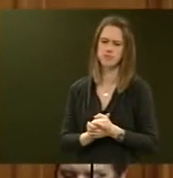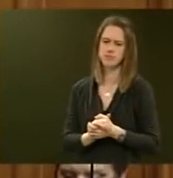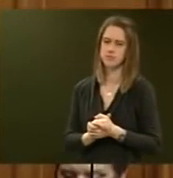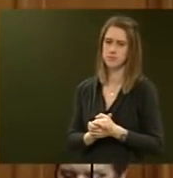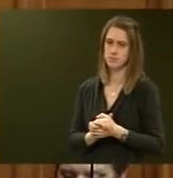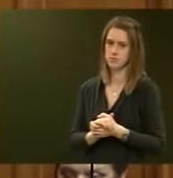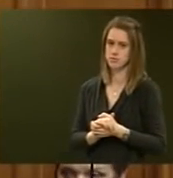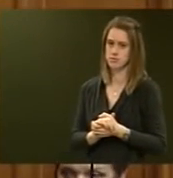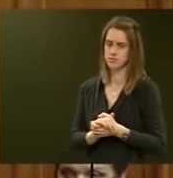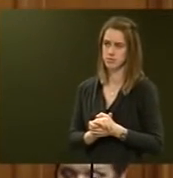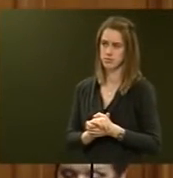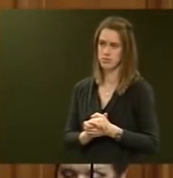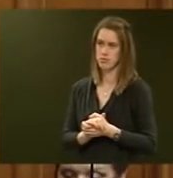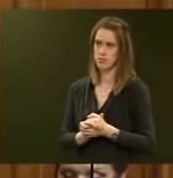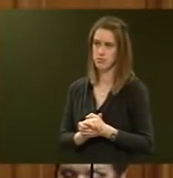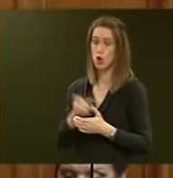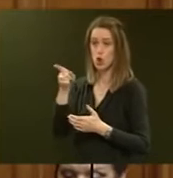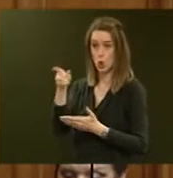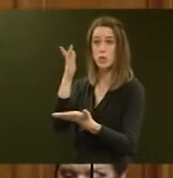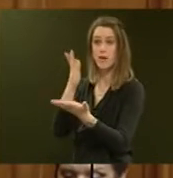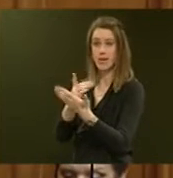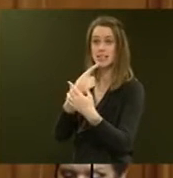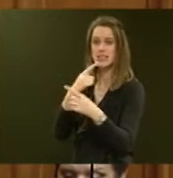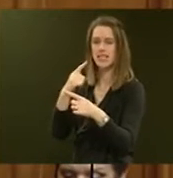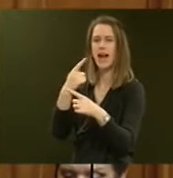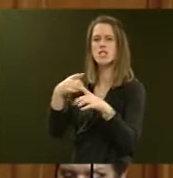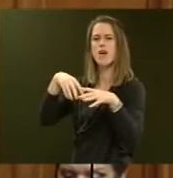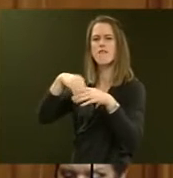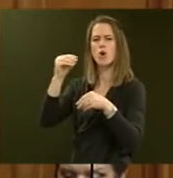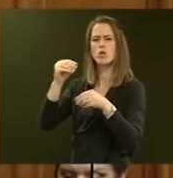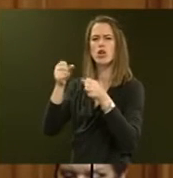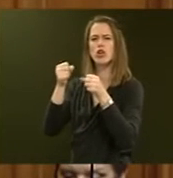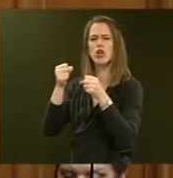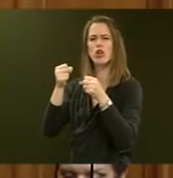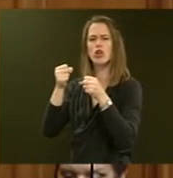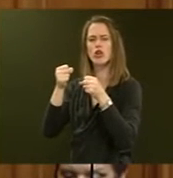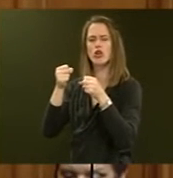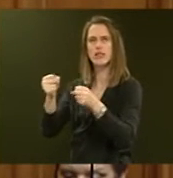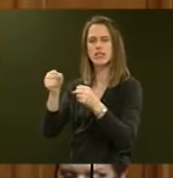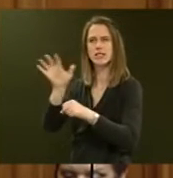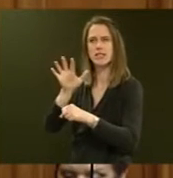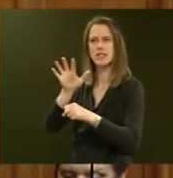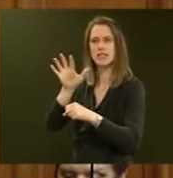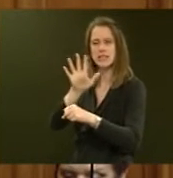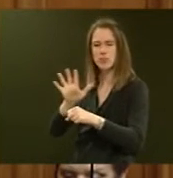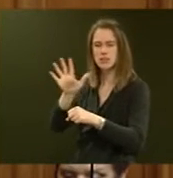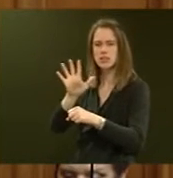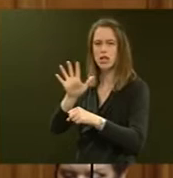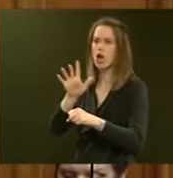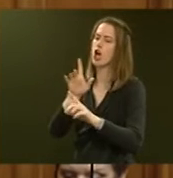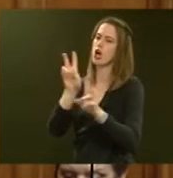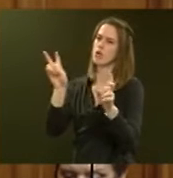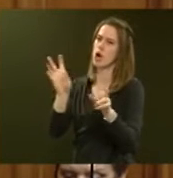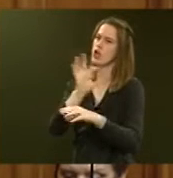Can he confirm that he said at vote corrections estimates that no additional specialist